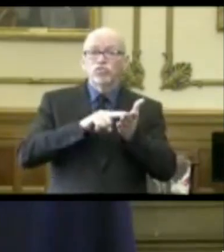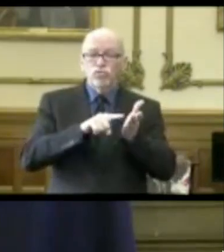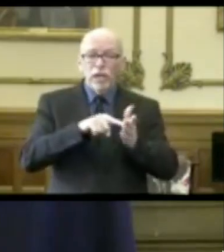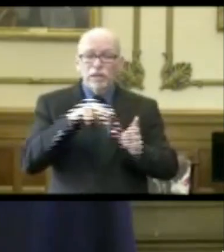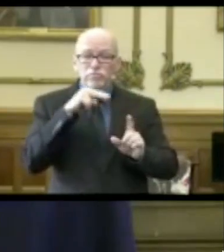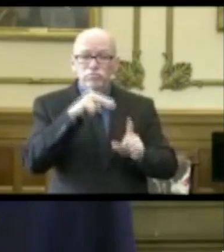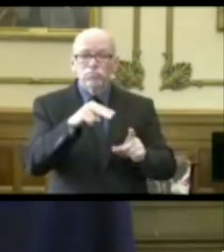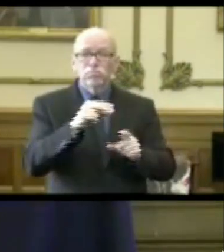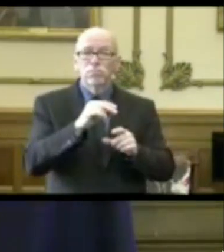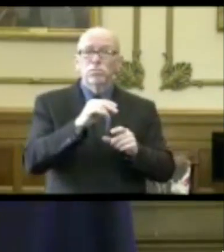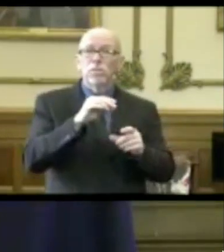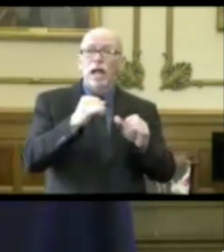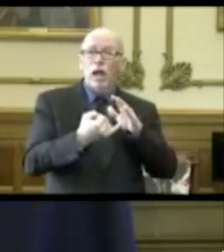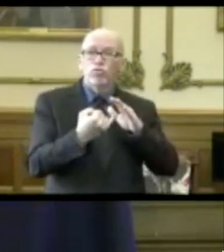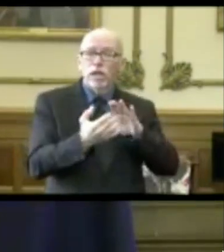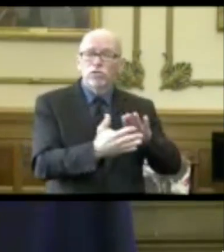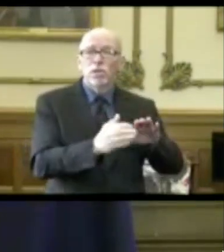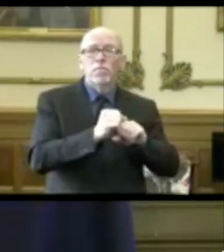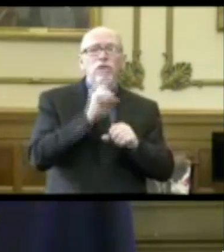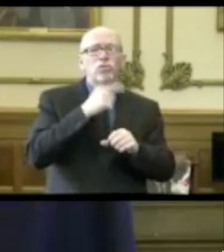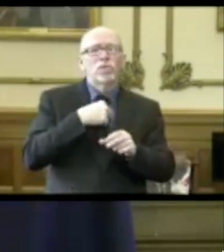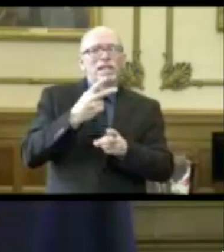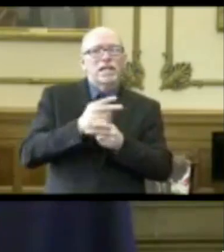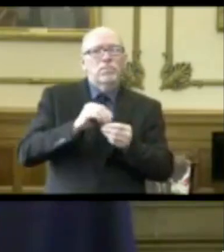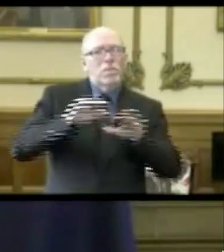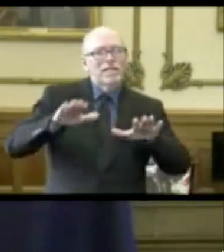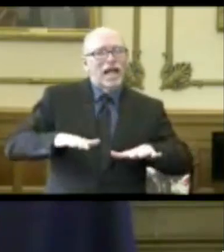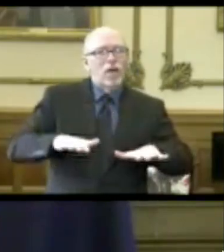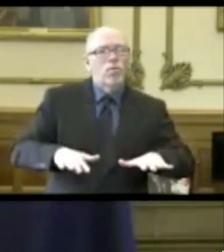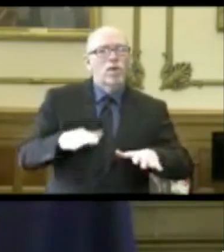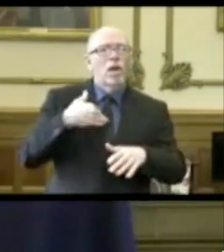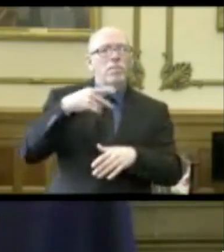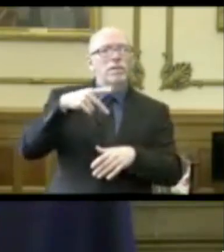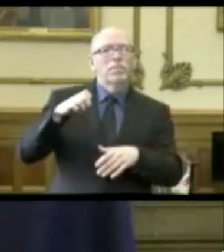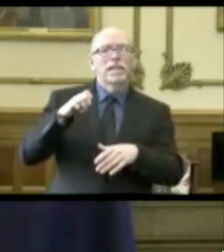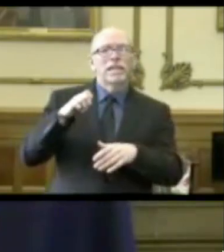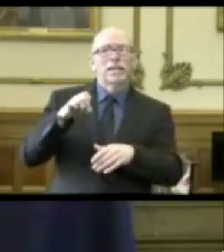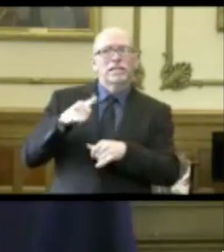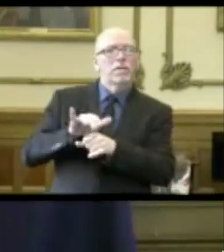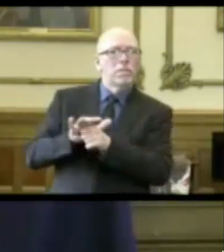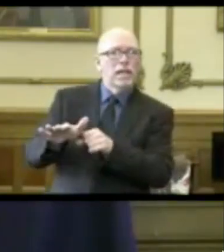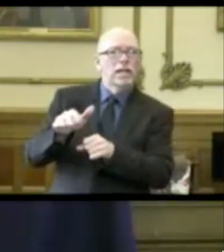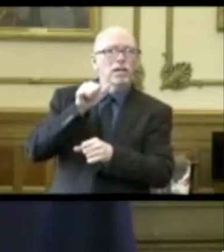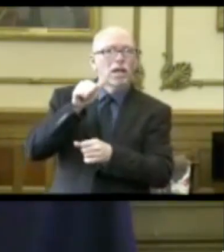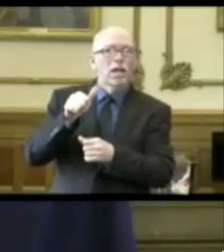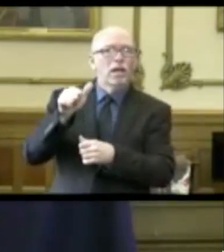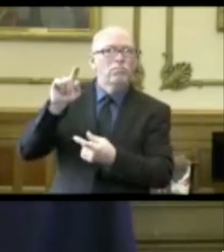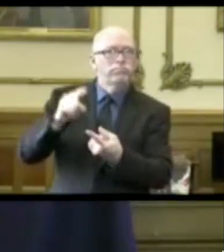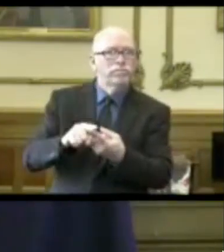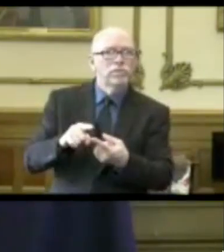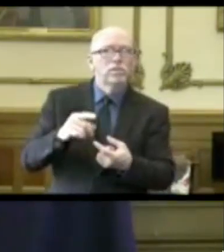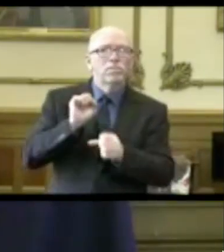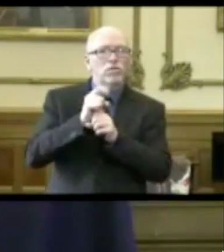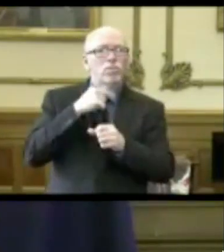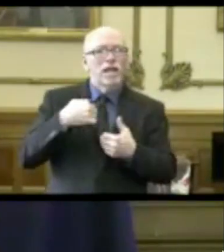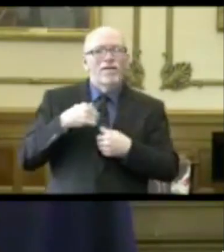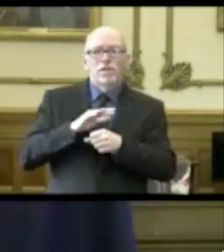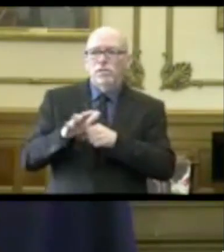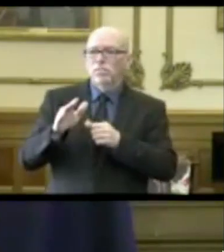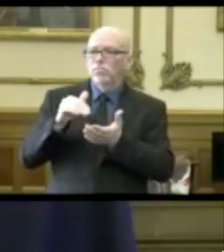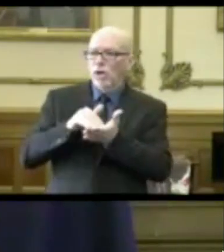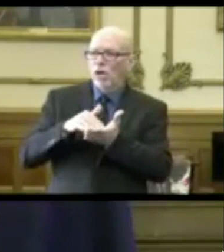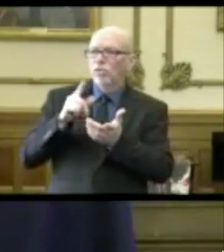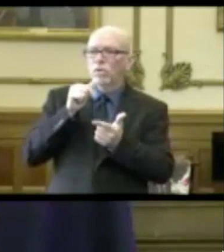isolation, making sure so that we're keeping our numbers down and our PPE isn't threatened, that we have the personnel to be able to deliver the care